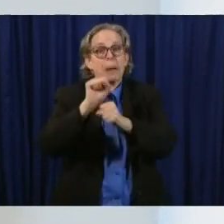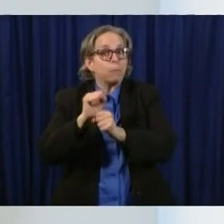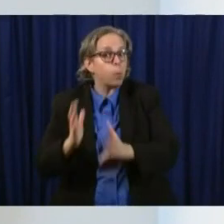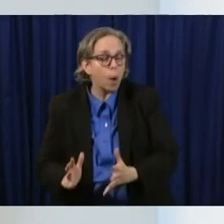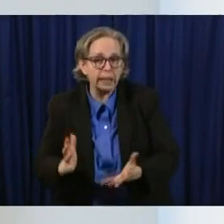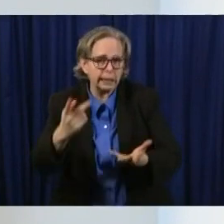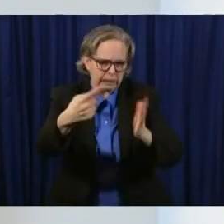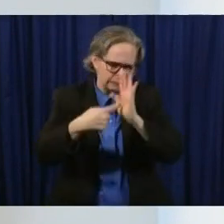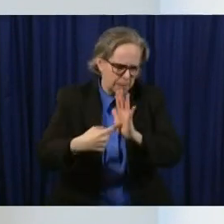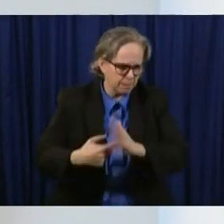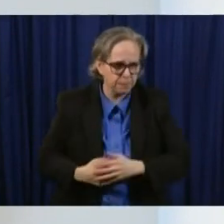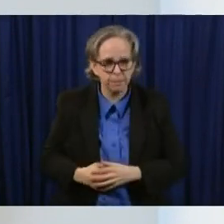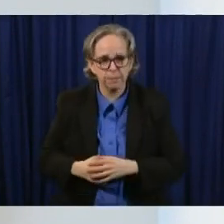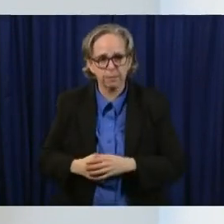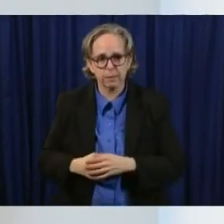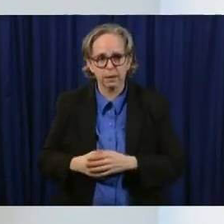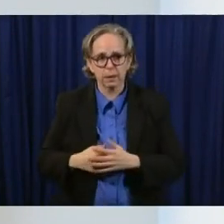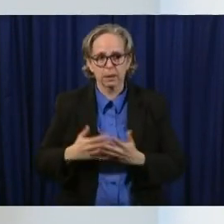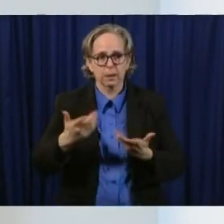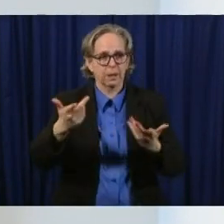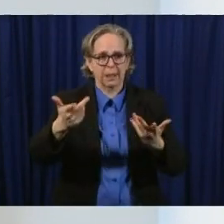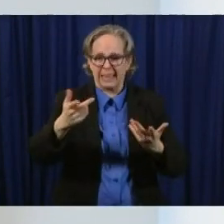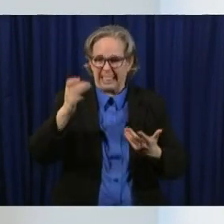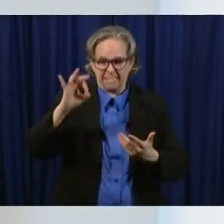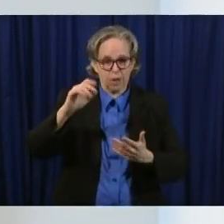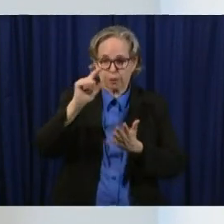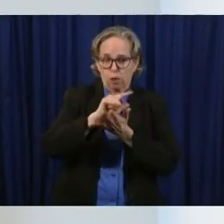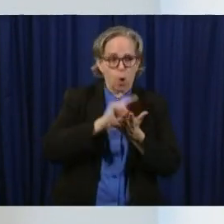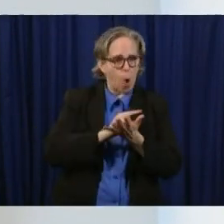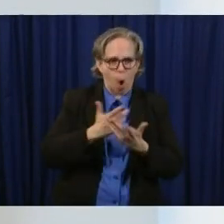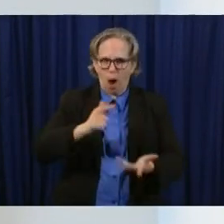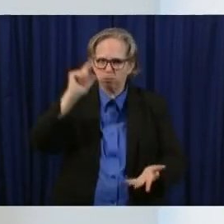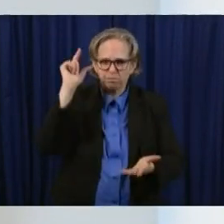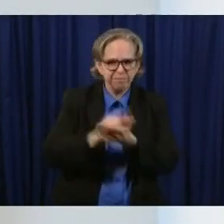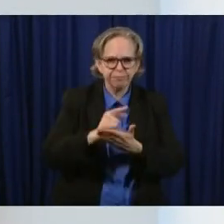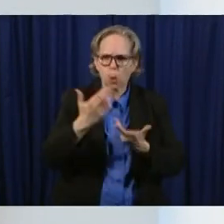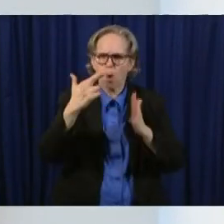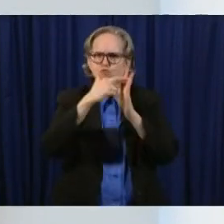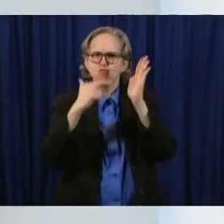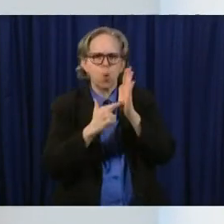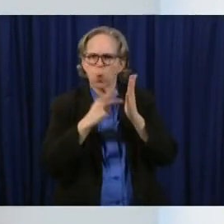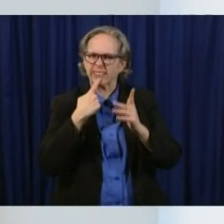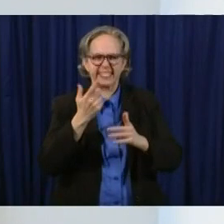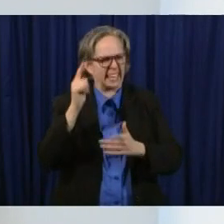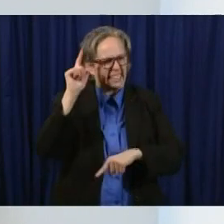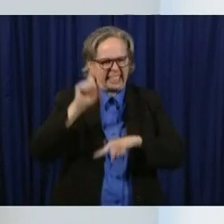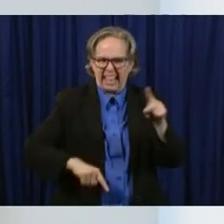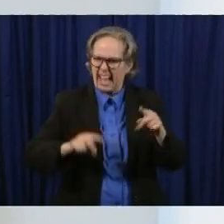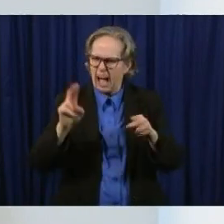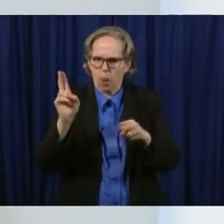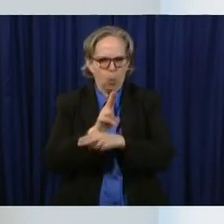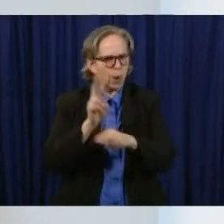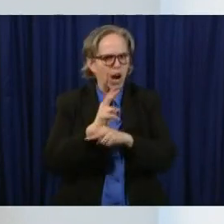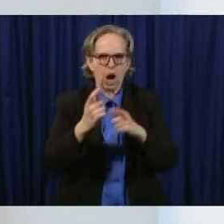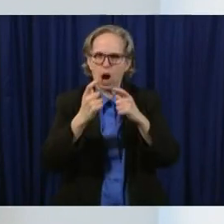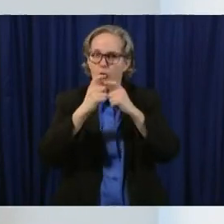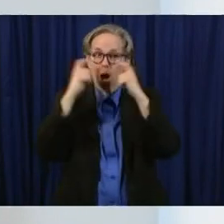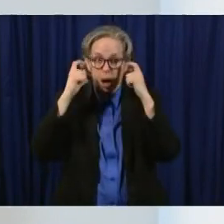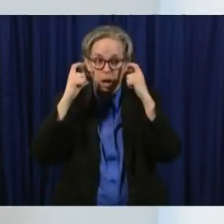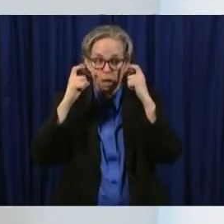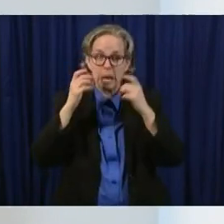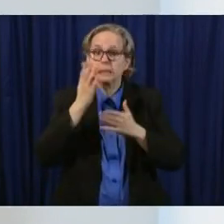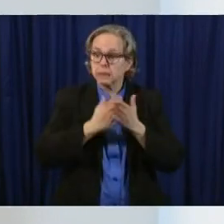or regulation from wearing a face covering while on the job so there are laws and regulations that prohibit this